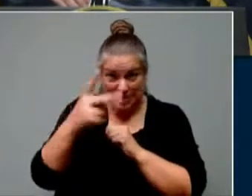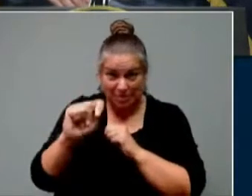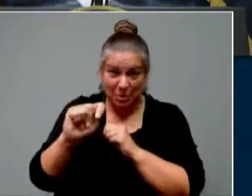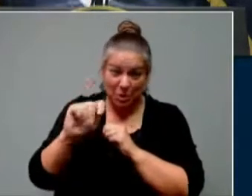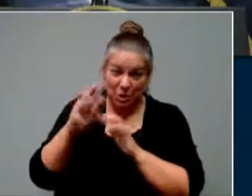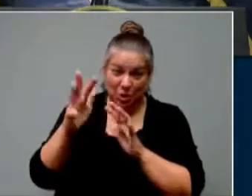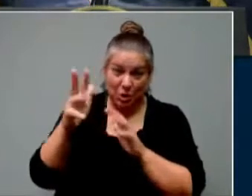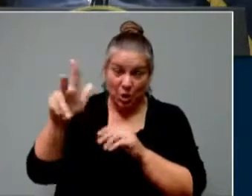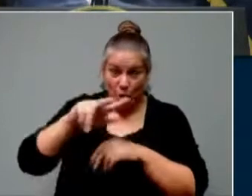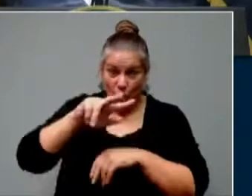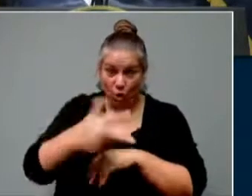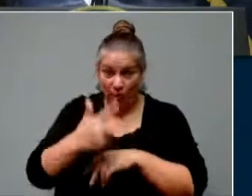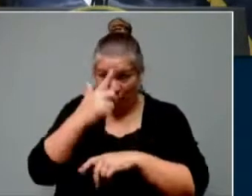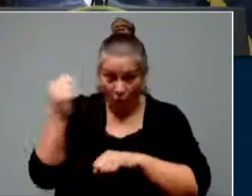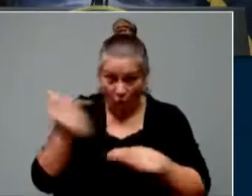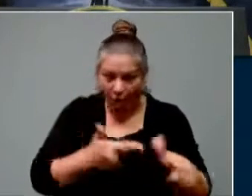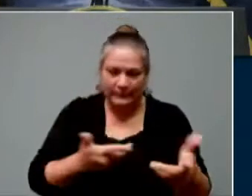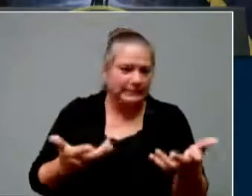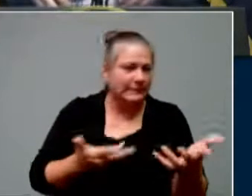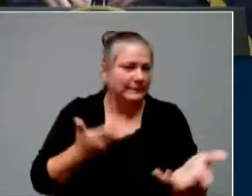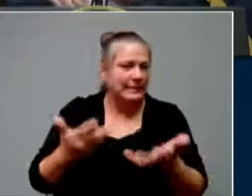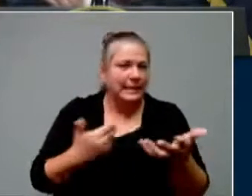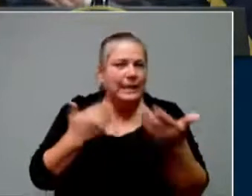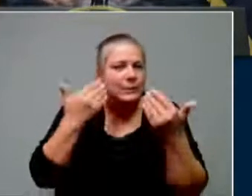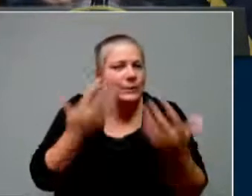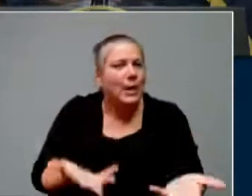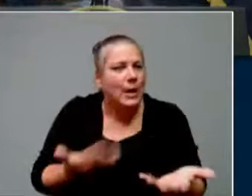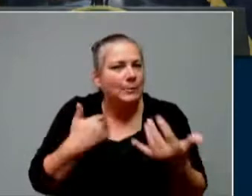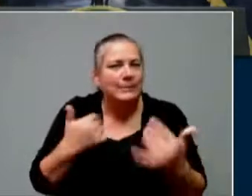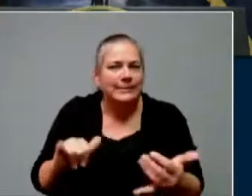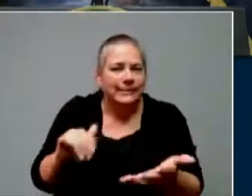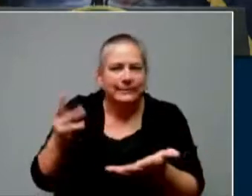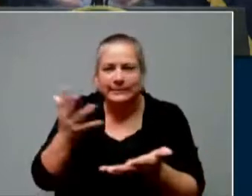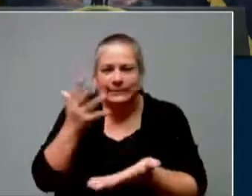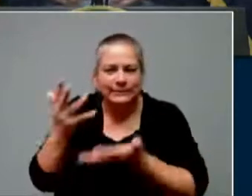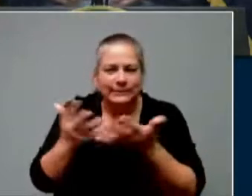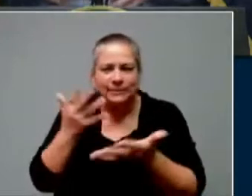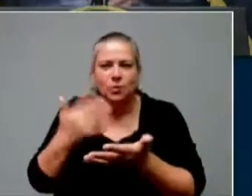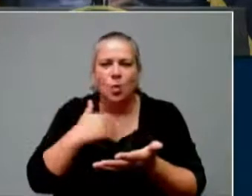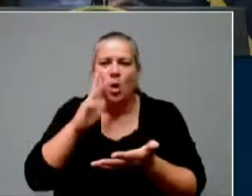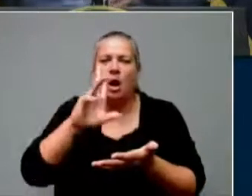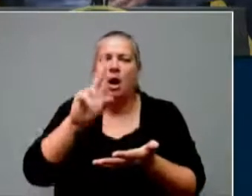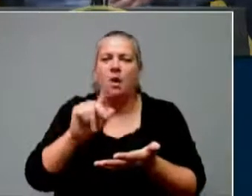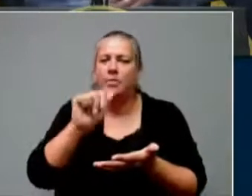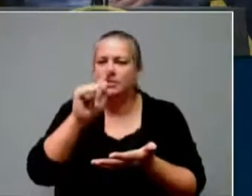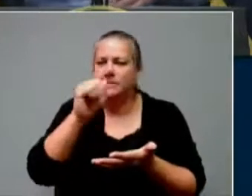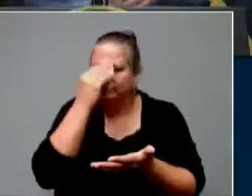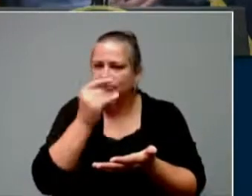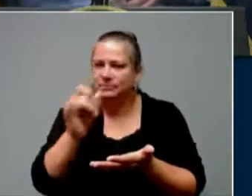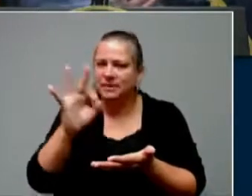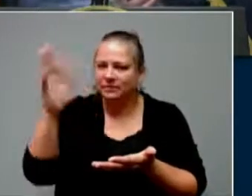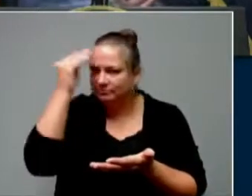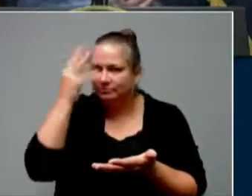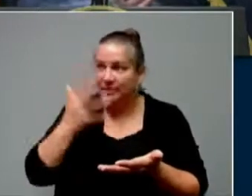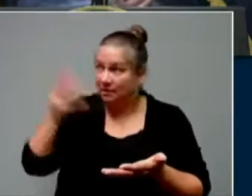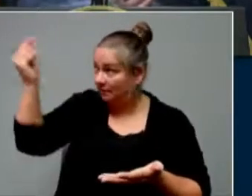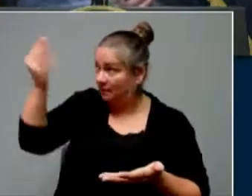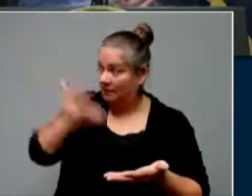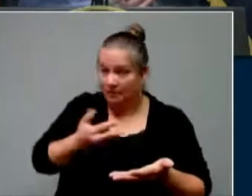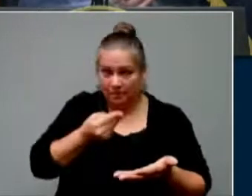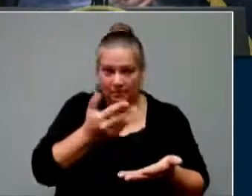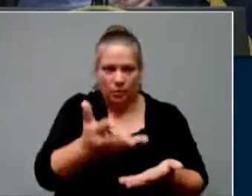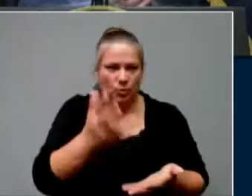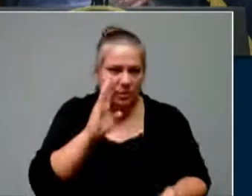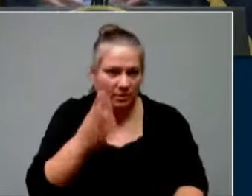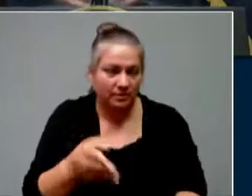for a booster. We're not there yet. We'll update you as soon as we have a firm information on that. But for right now, all of these individuals, if you